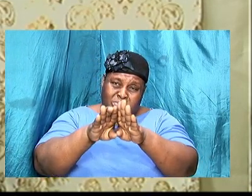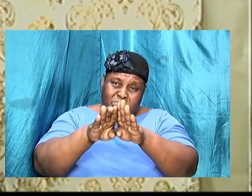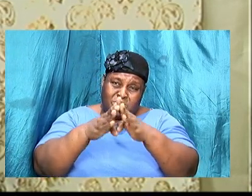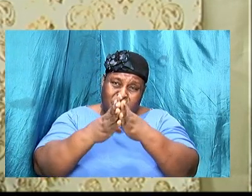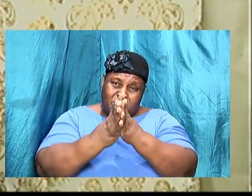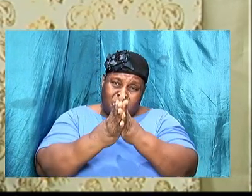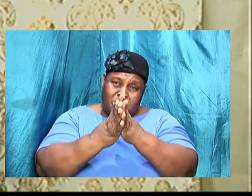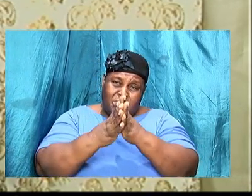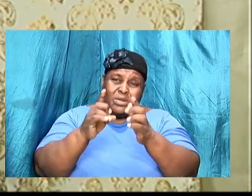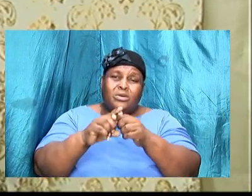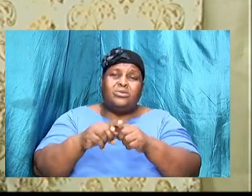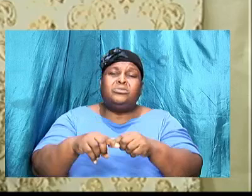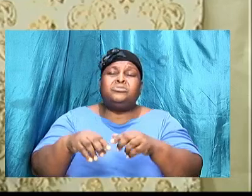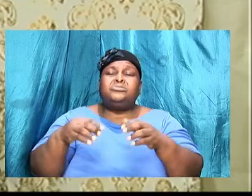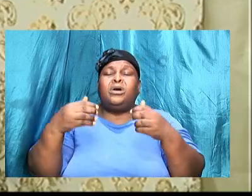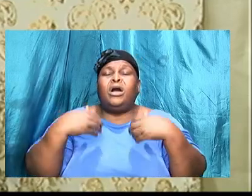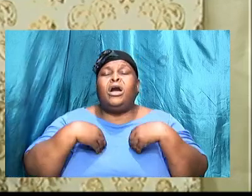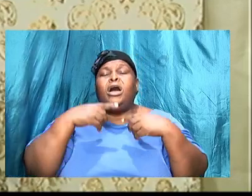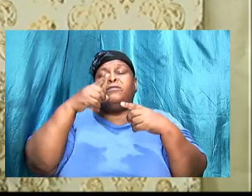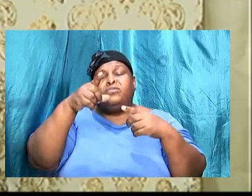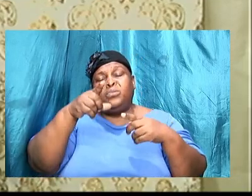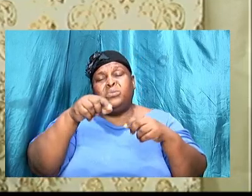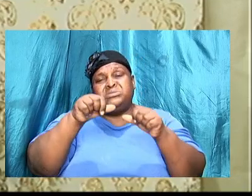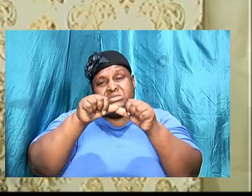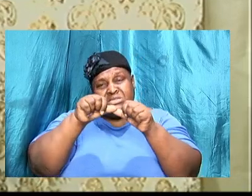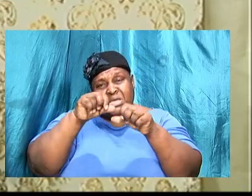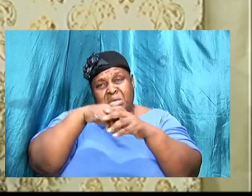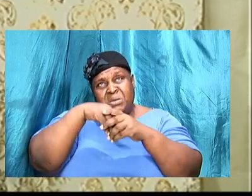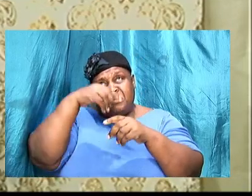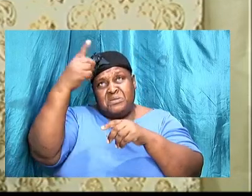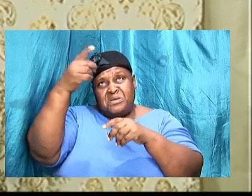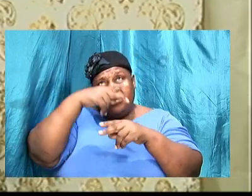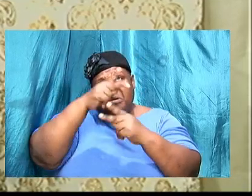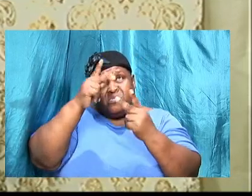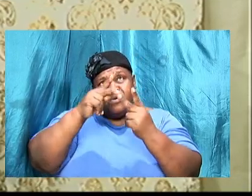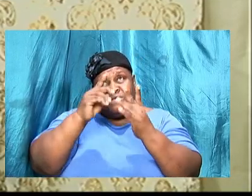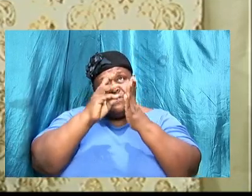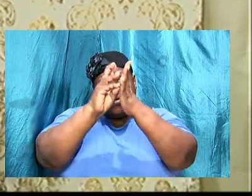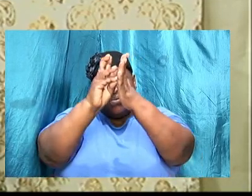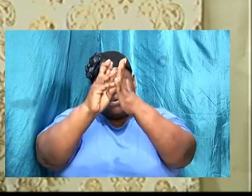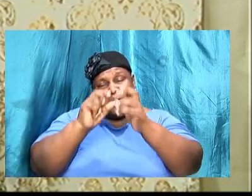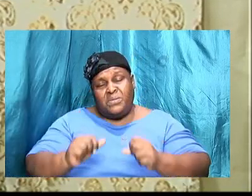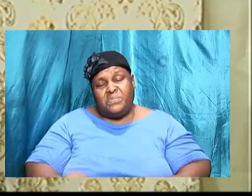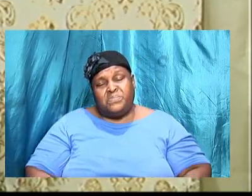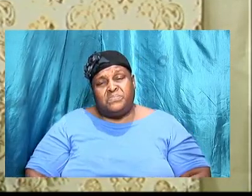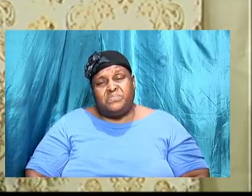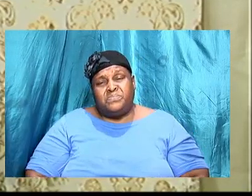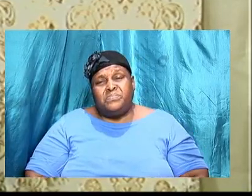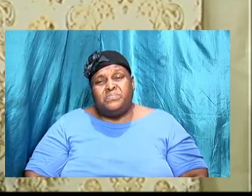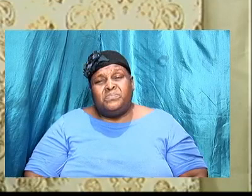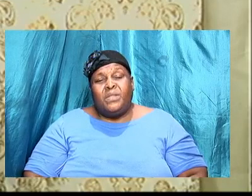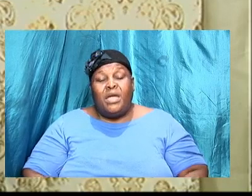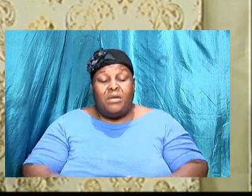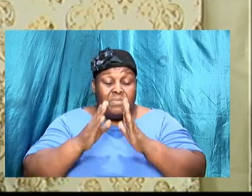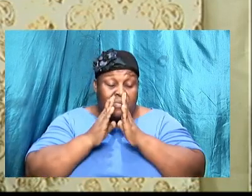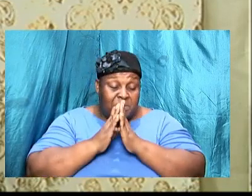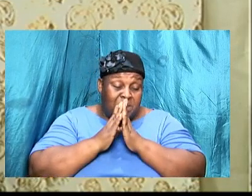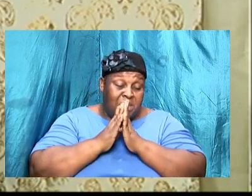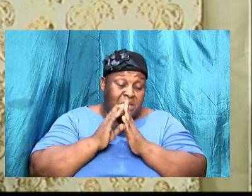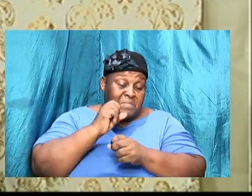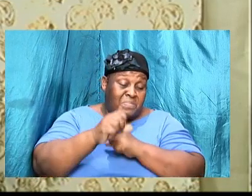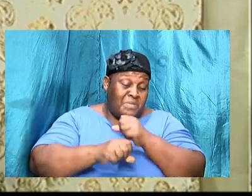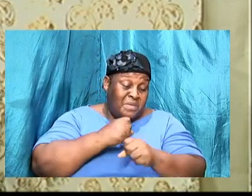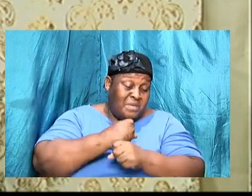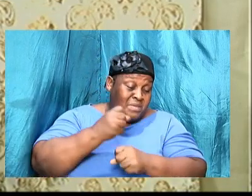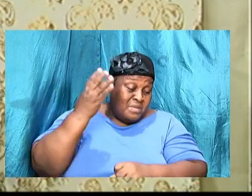to have you remain in his perfect will when I prayed I told us I think last week or the week before that I prayed years